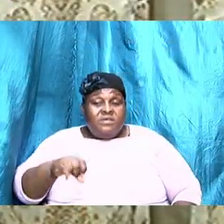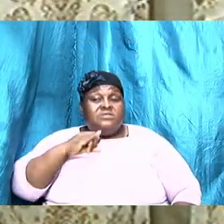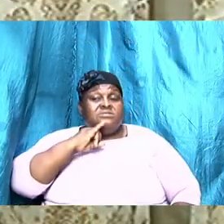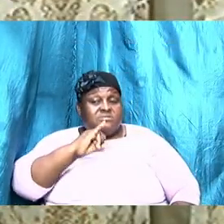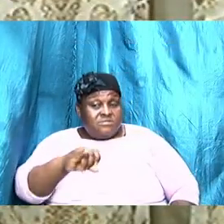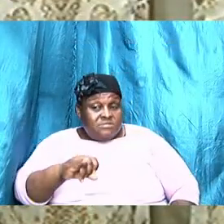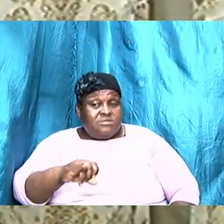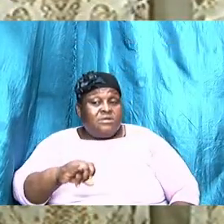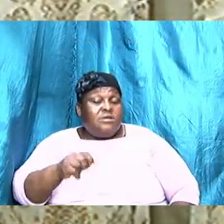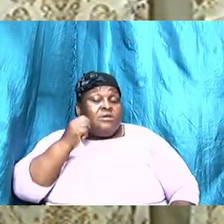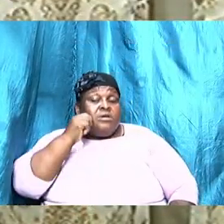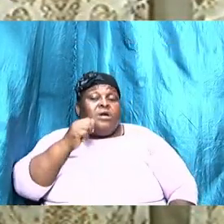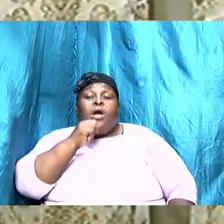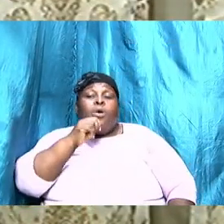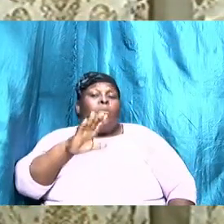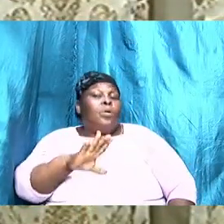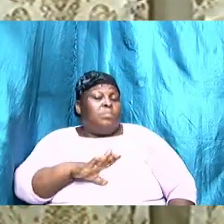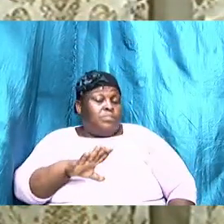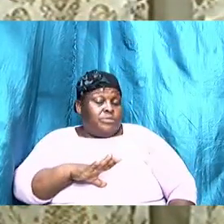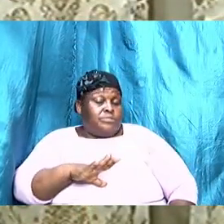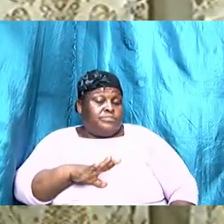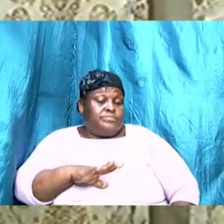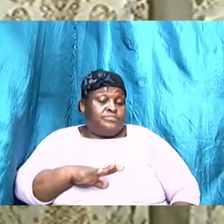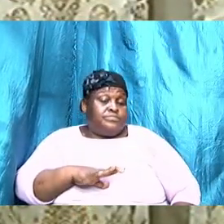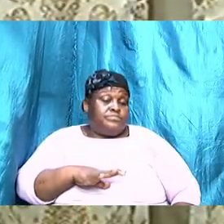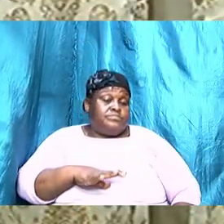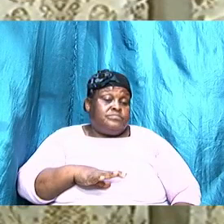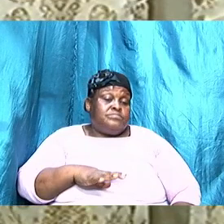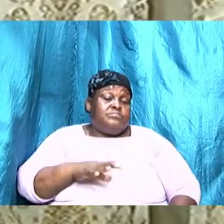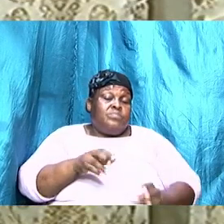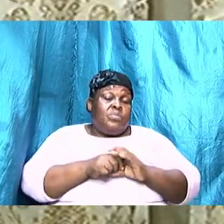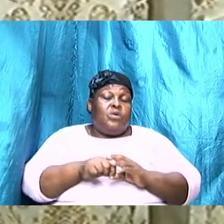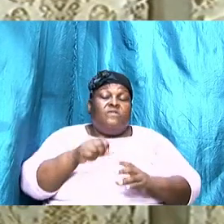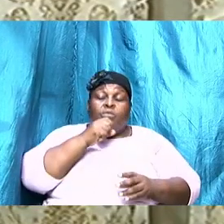a woman of old